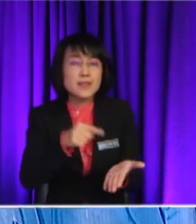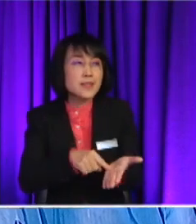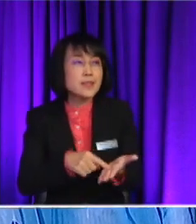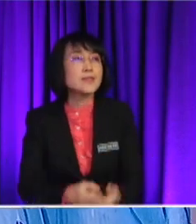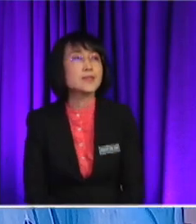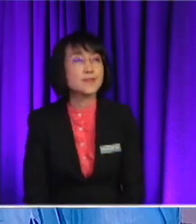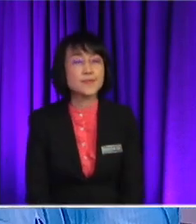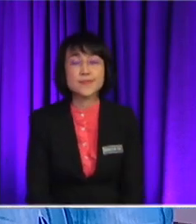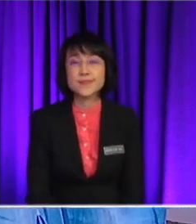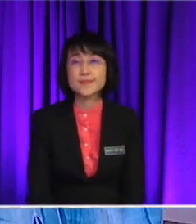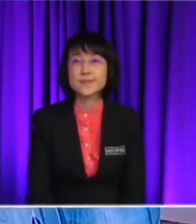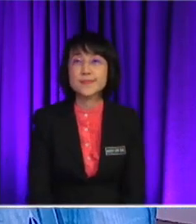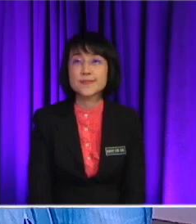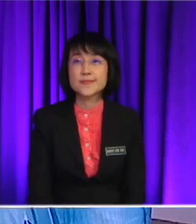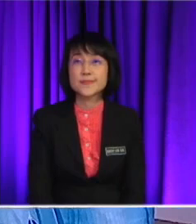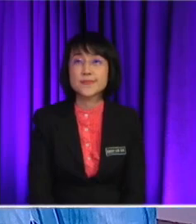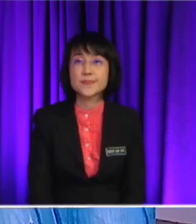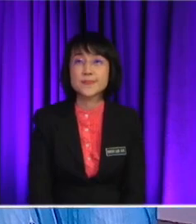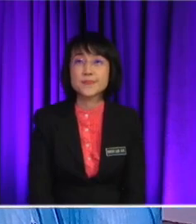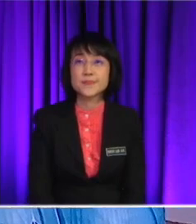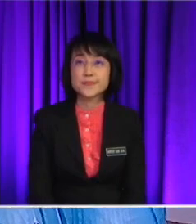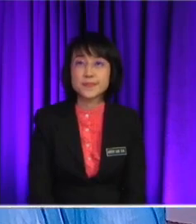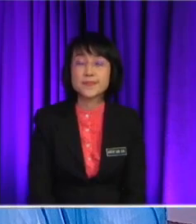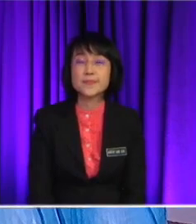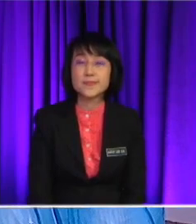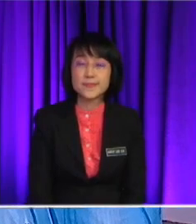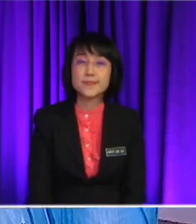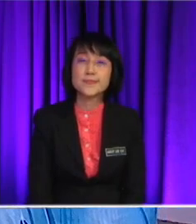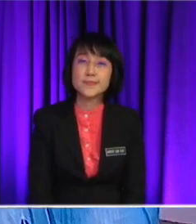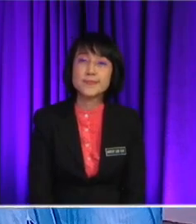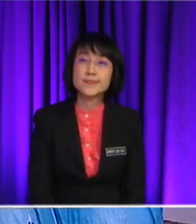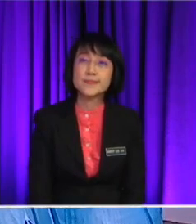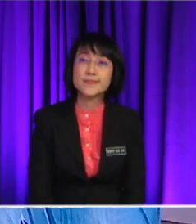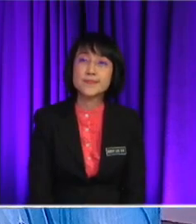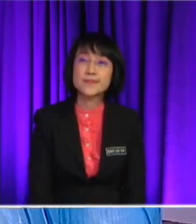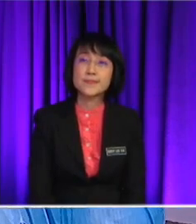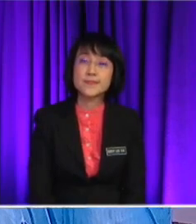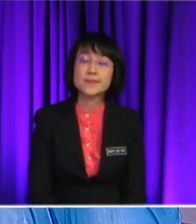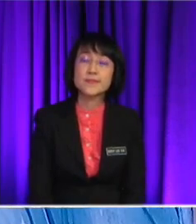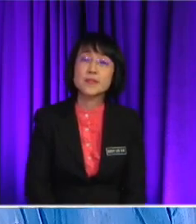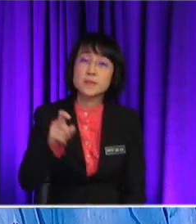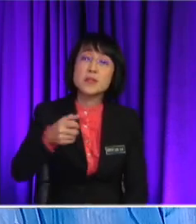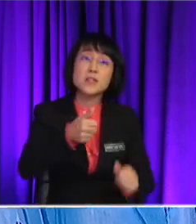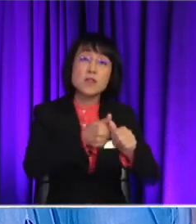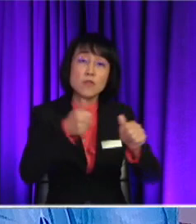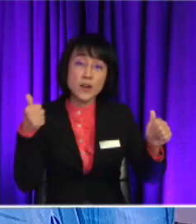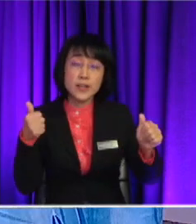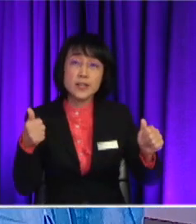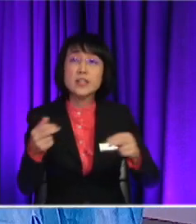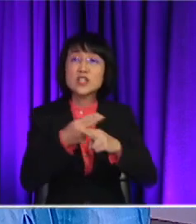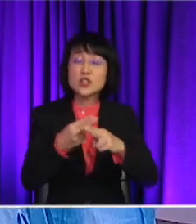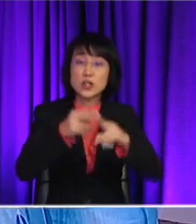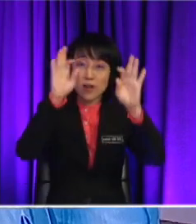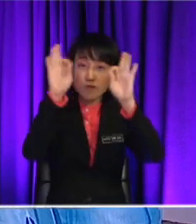alright? So of course, like, be right back All these things are quite informal as well So we have to avoid it Yes Right, and then informal